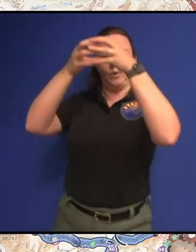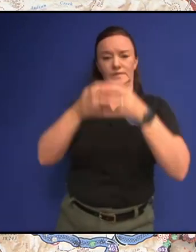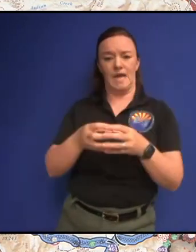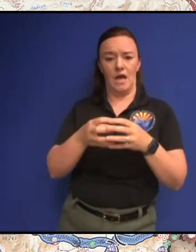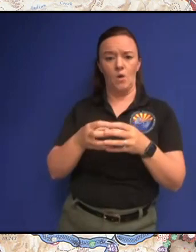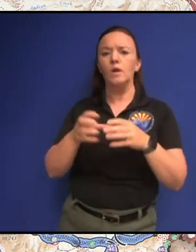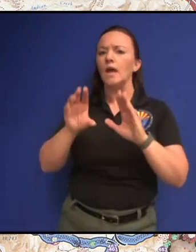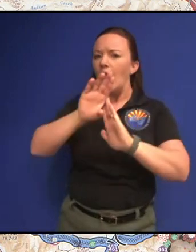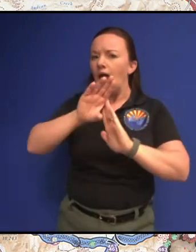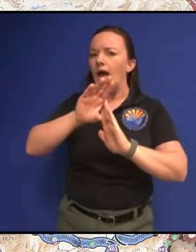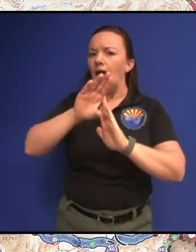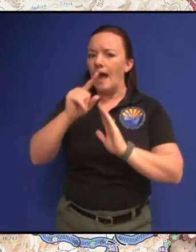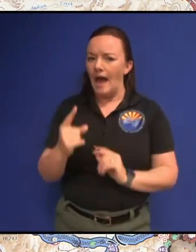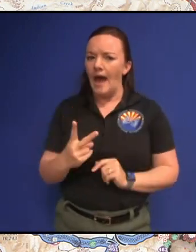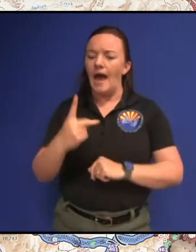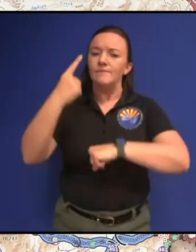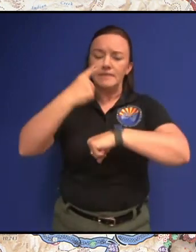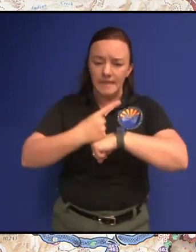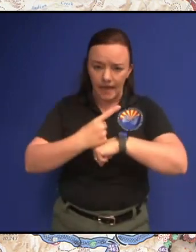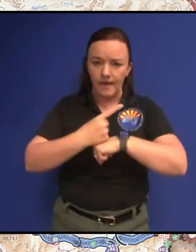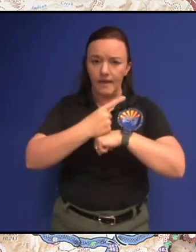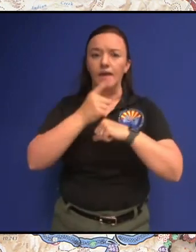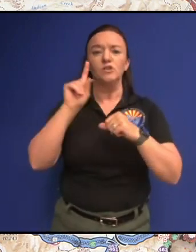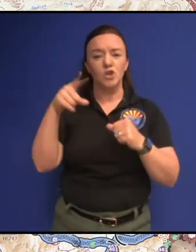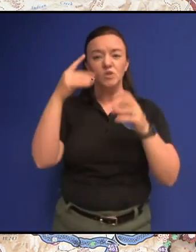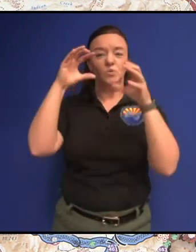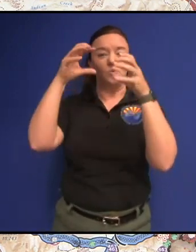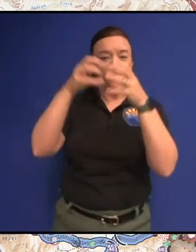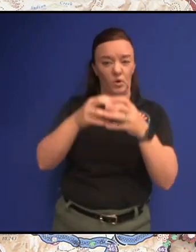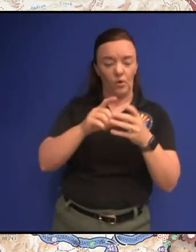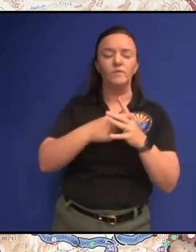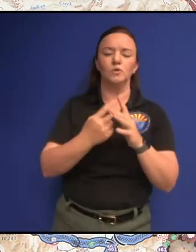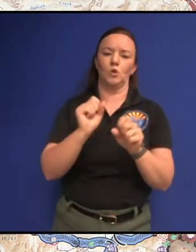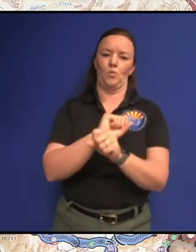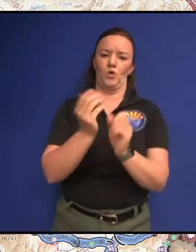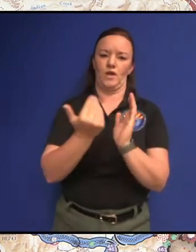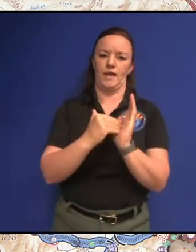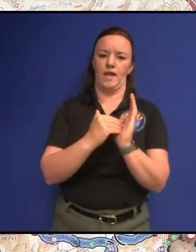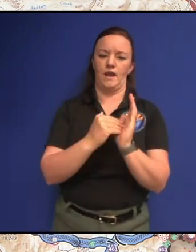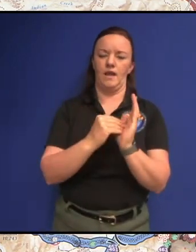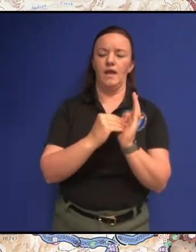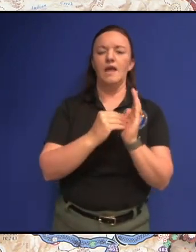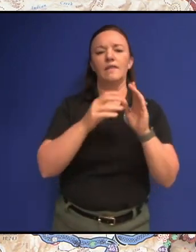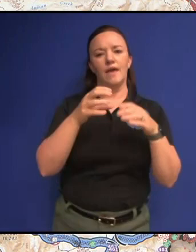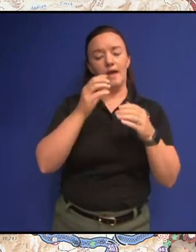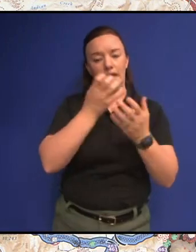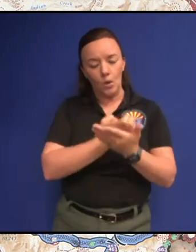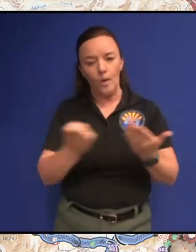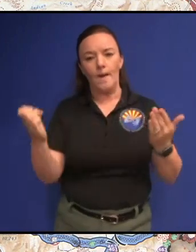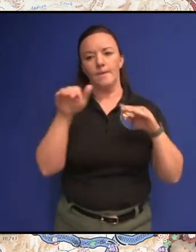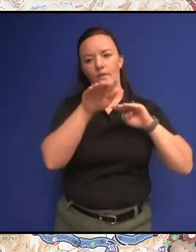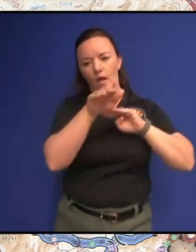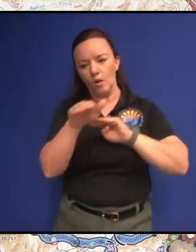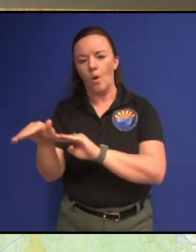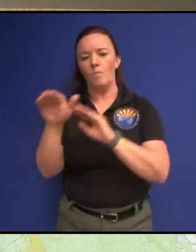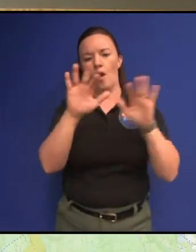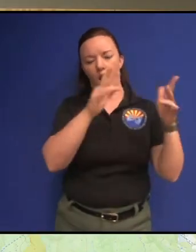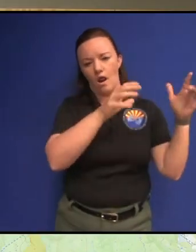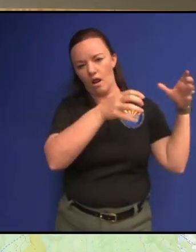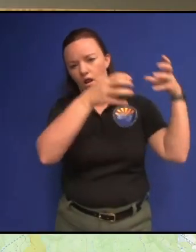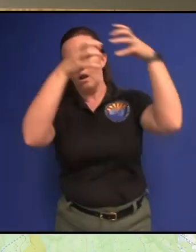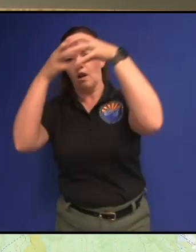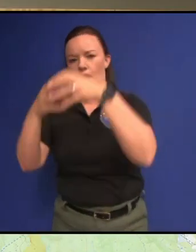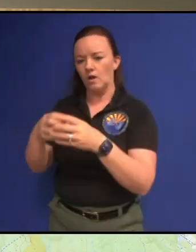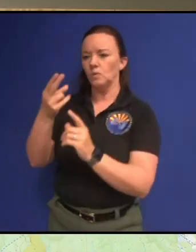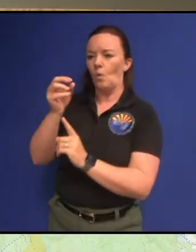move and then they start work again and if they move down here it's a half a day a low boy that equipment to get it moved down towards Holman and around and we